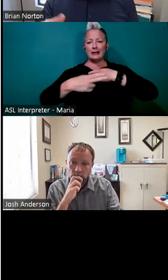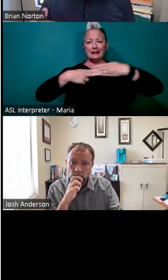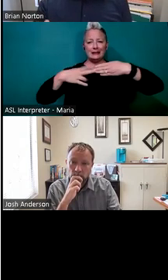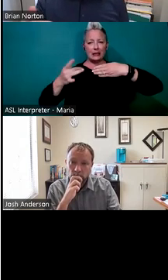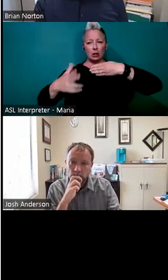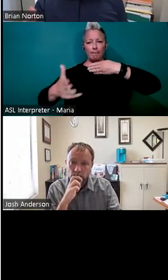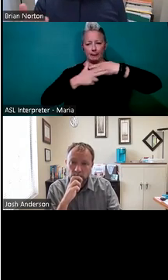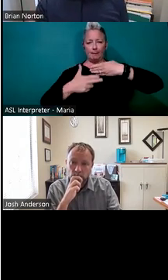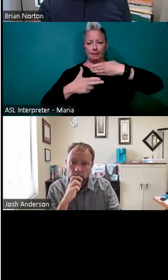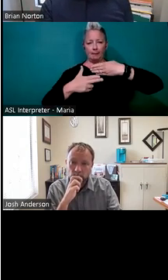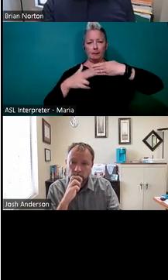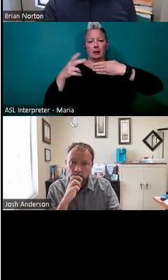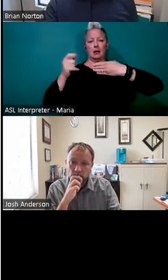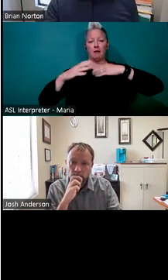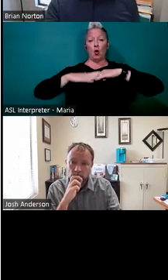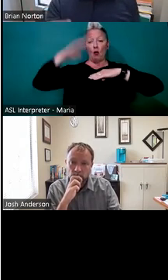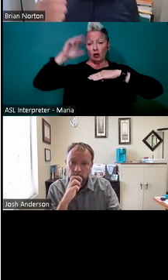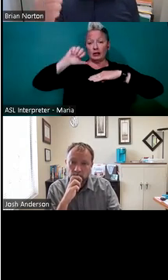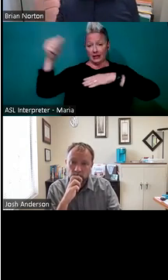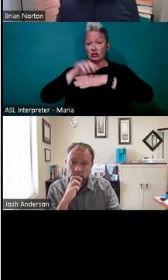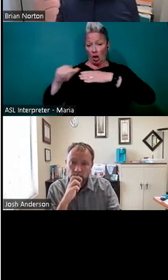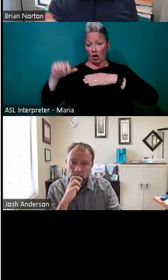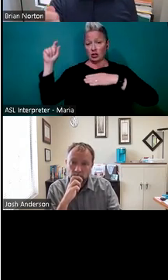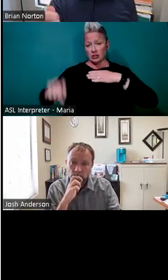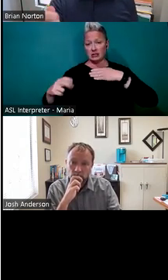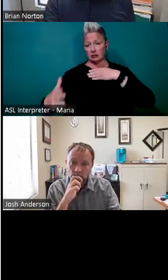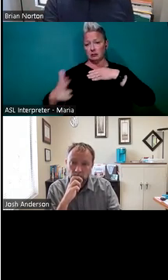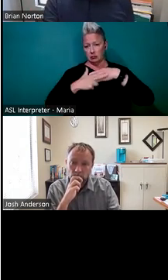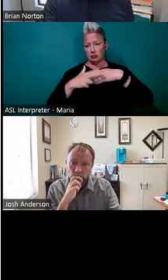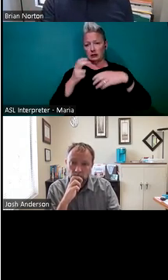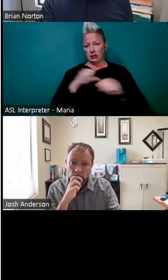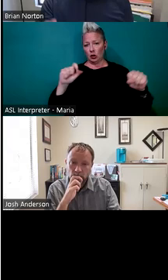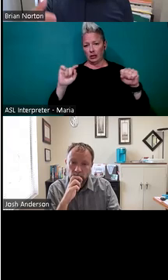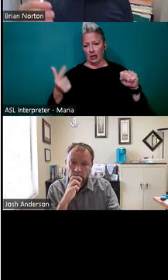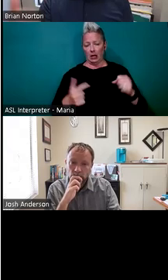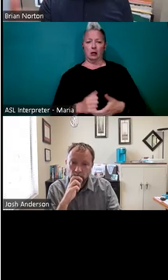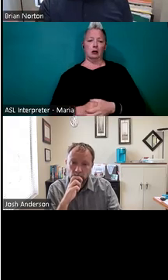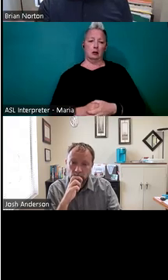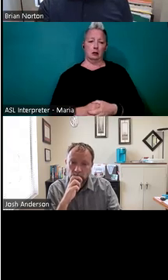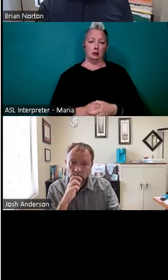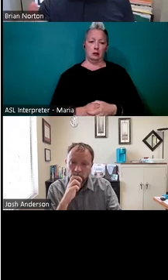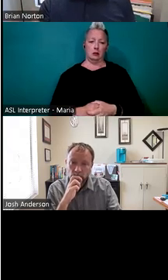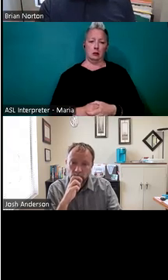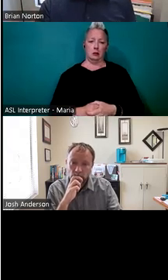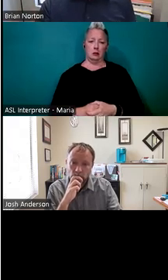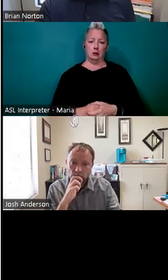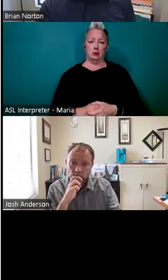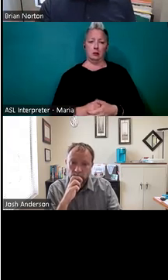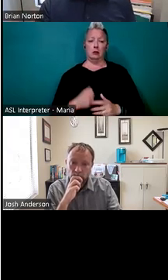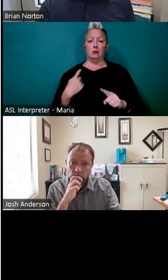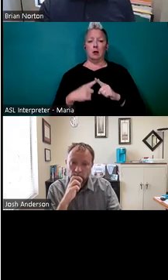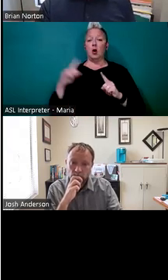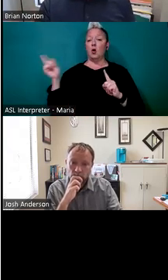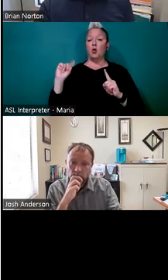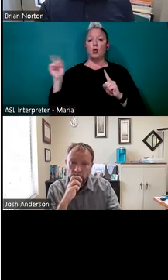because anything over $10 in the store needs to have a security tag on it. And then the second thing is where do items go